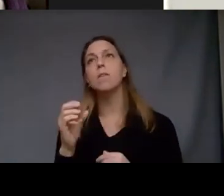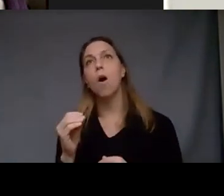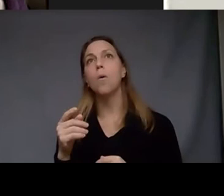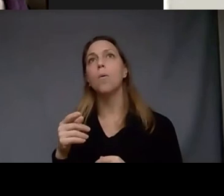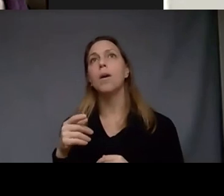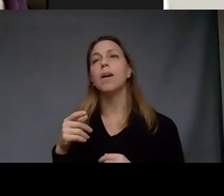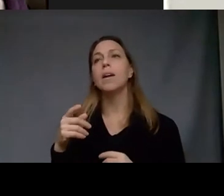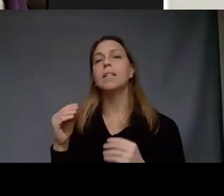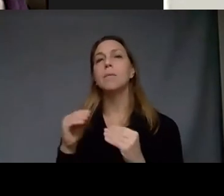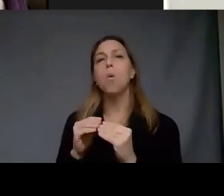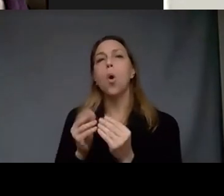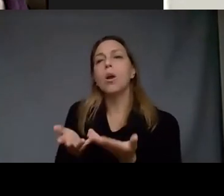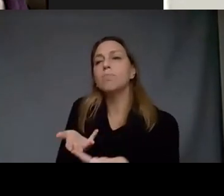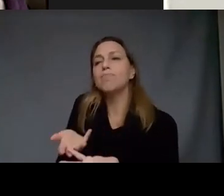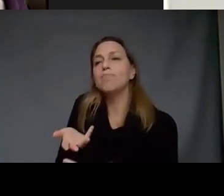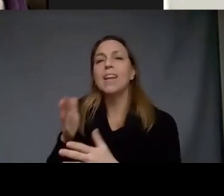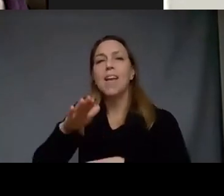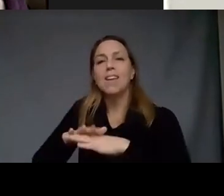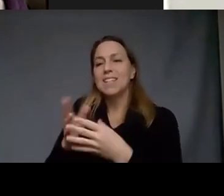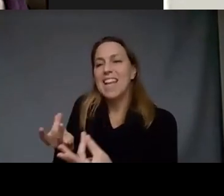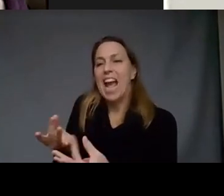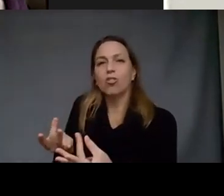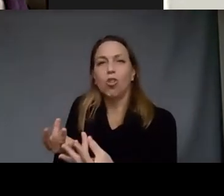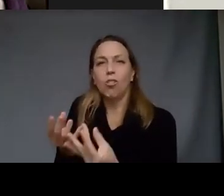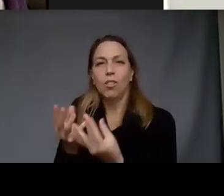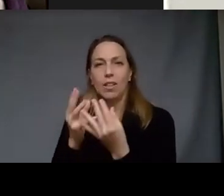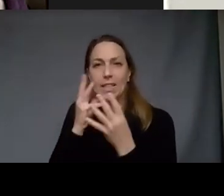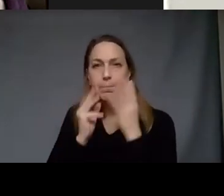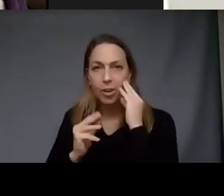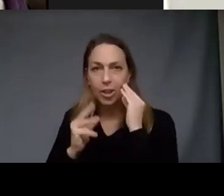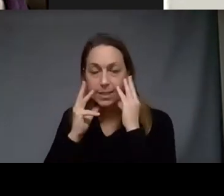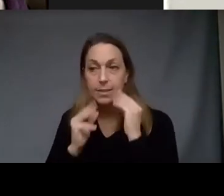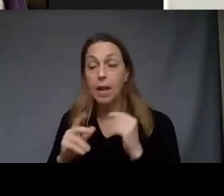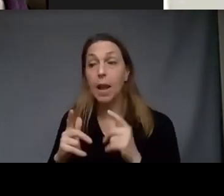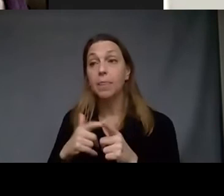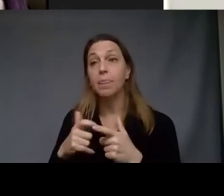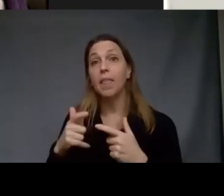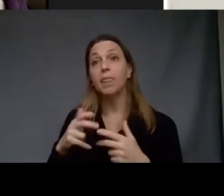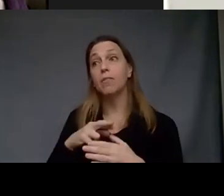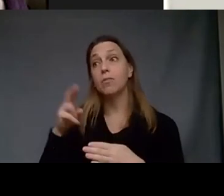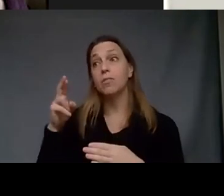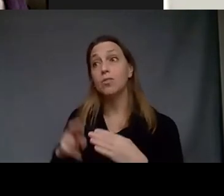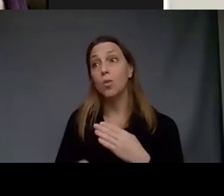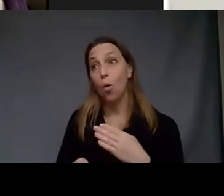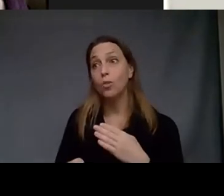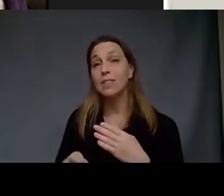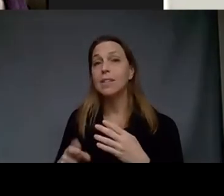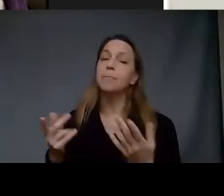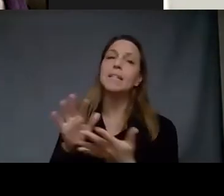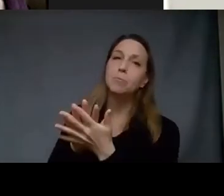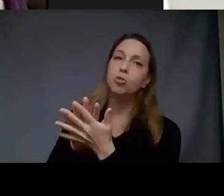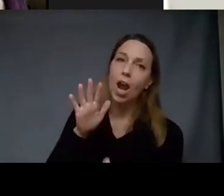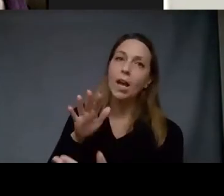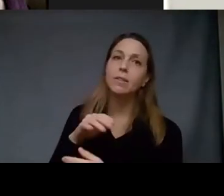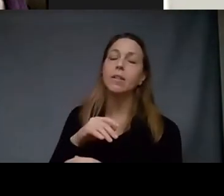tactile experience and then of course the result is often because it's abstract can be very